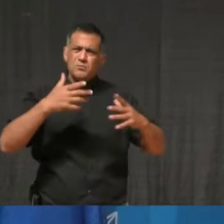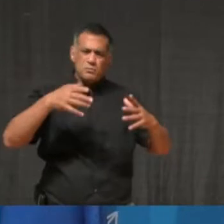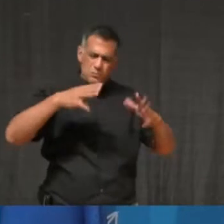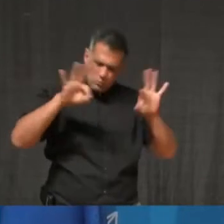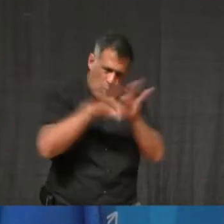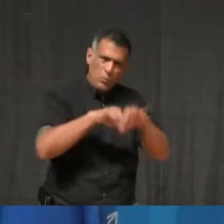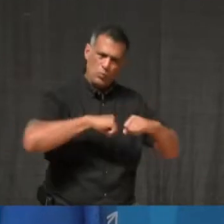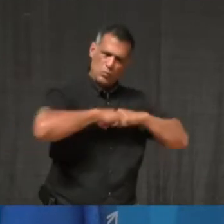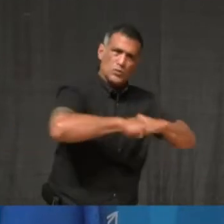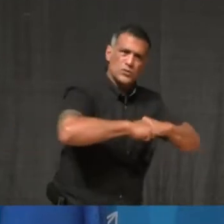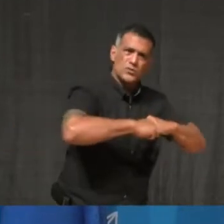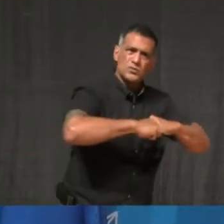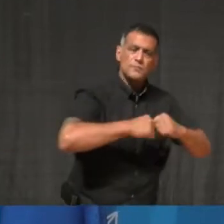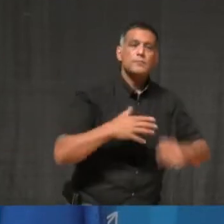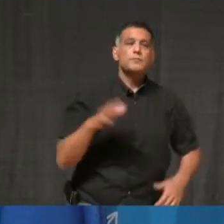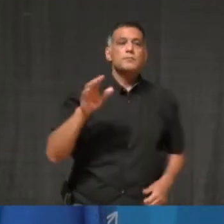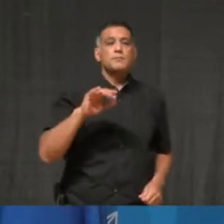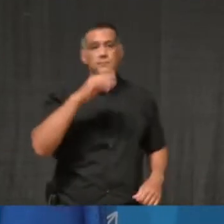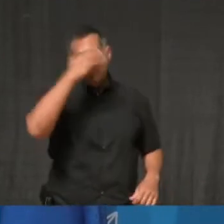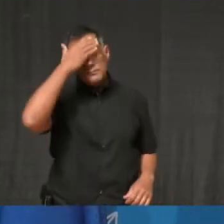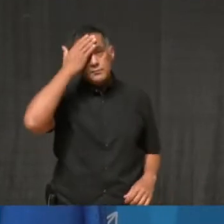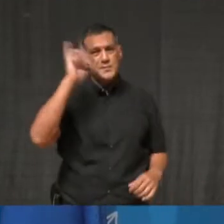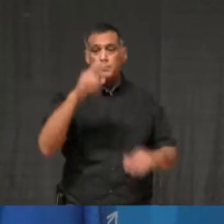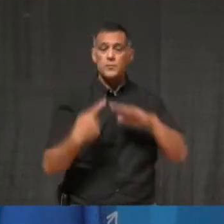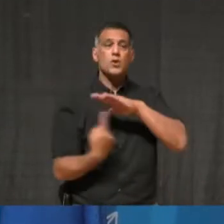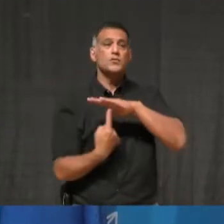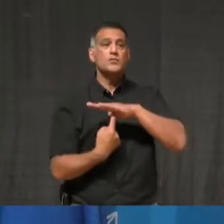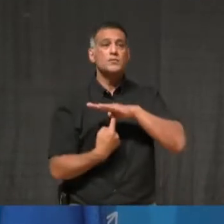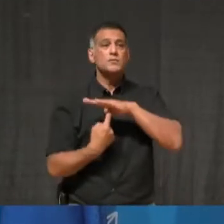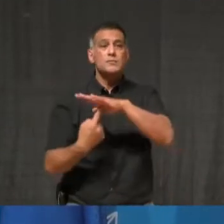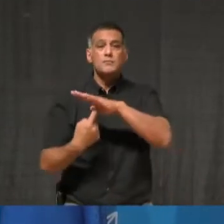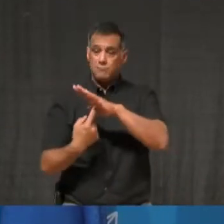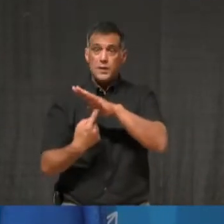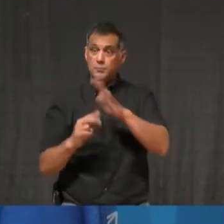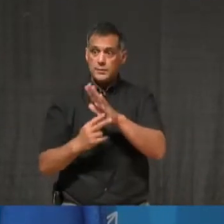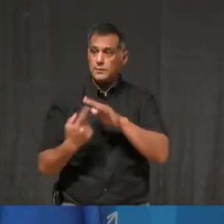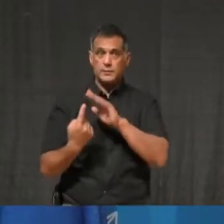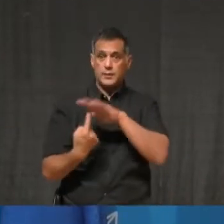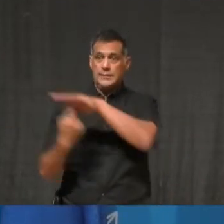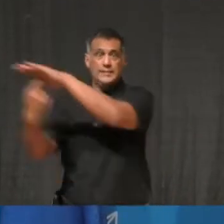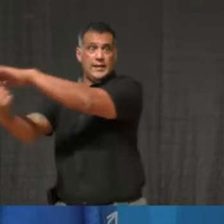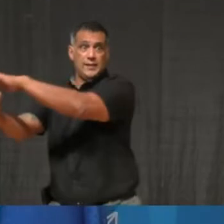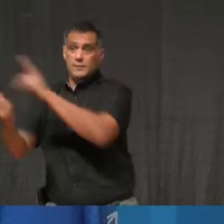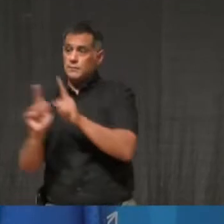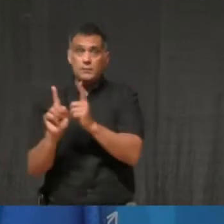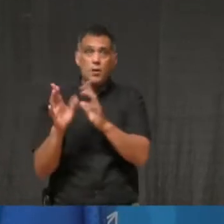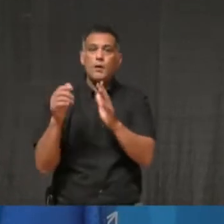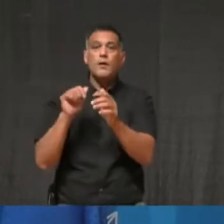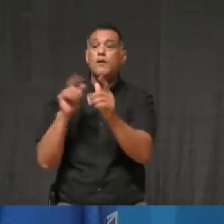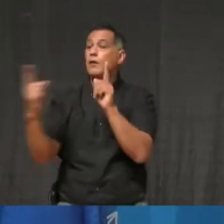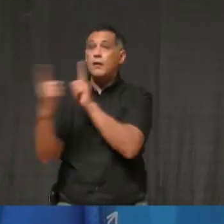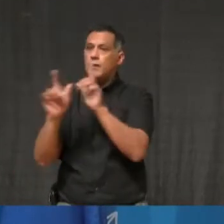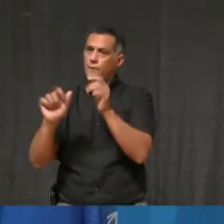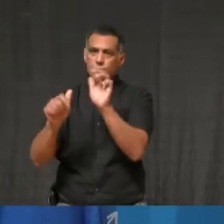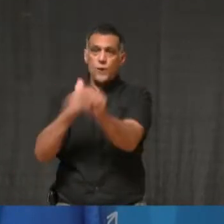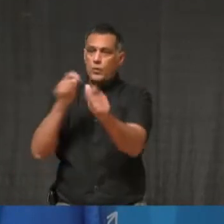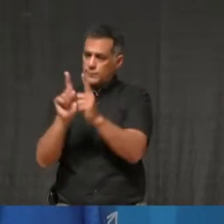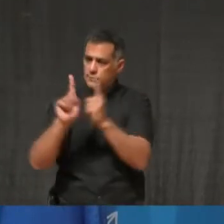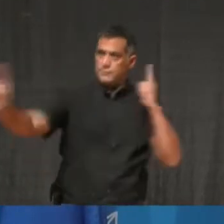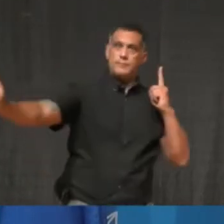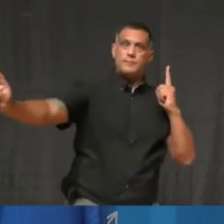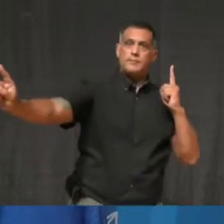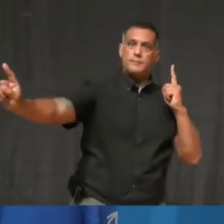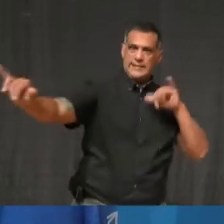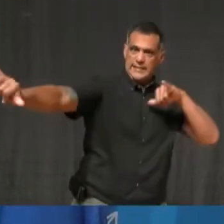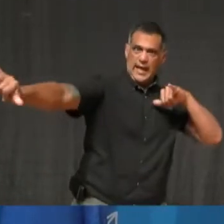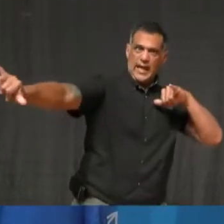We continue to pursue a facility to help individuals who cannot safely isolate at home. But if you have tested positive, spend